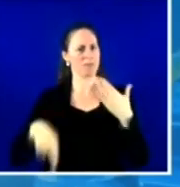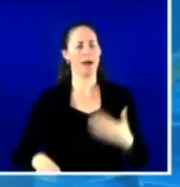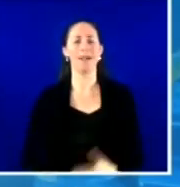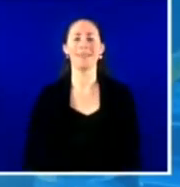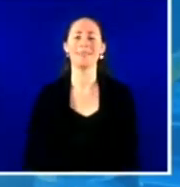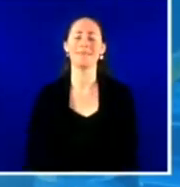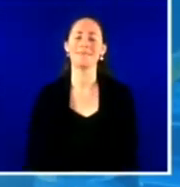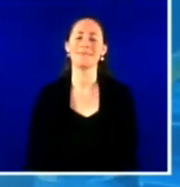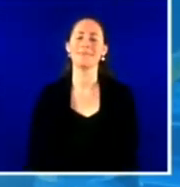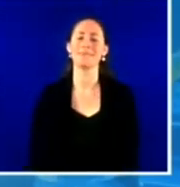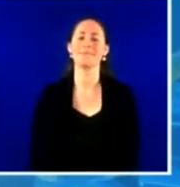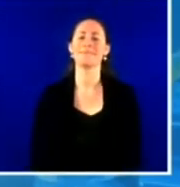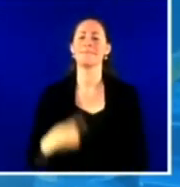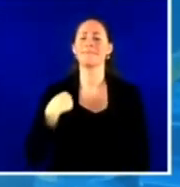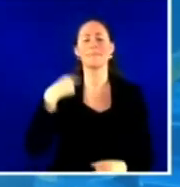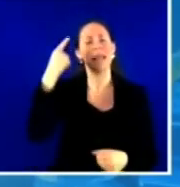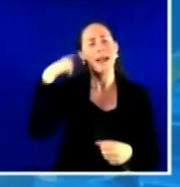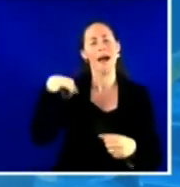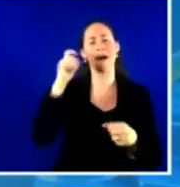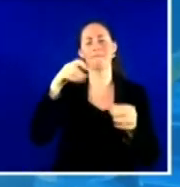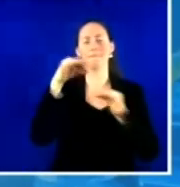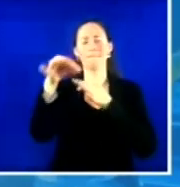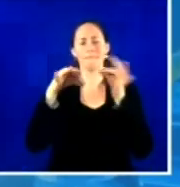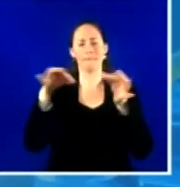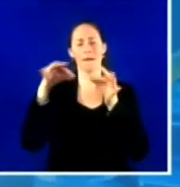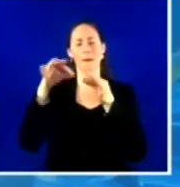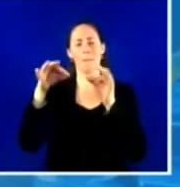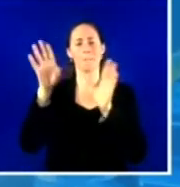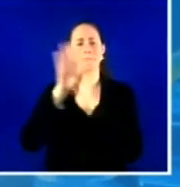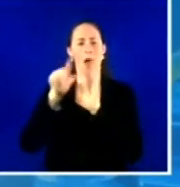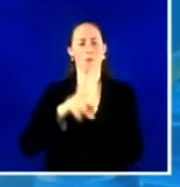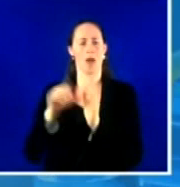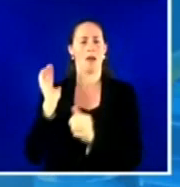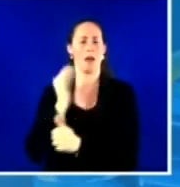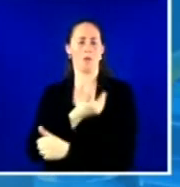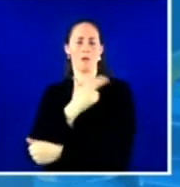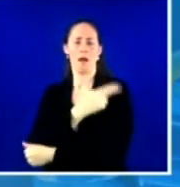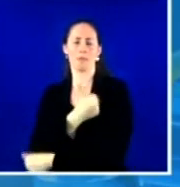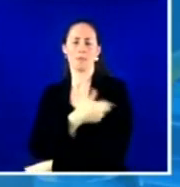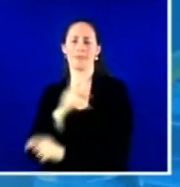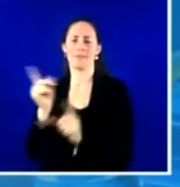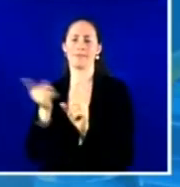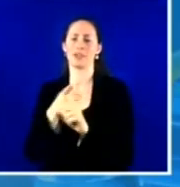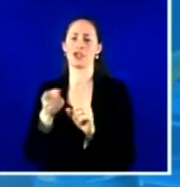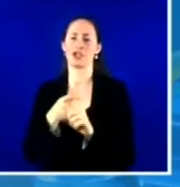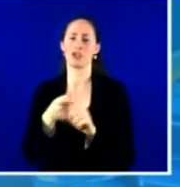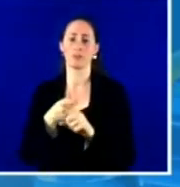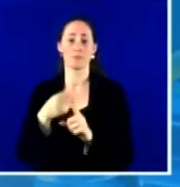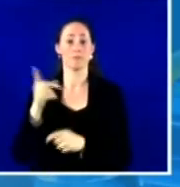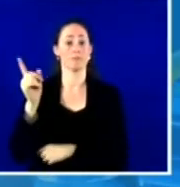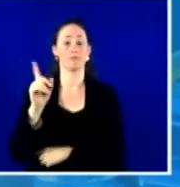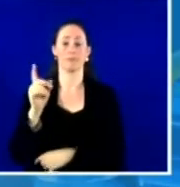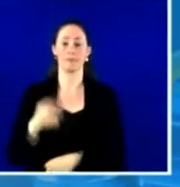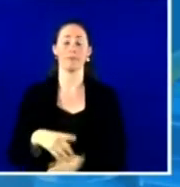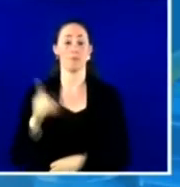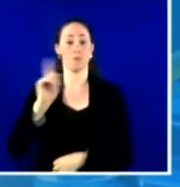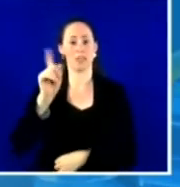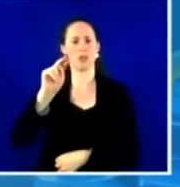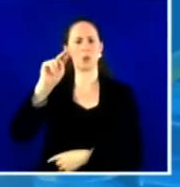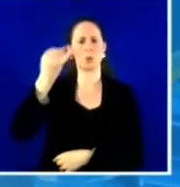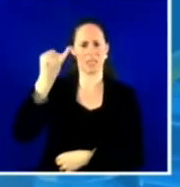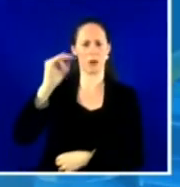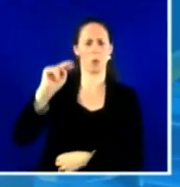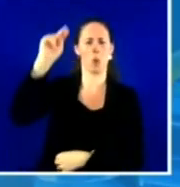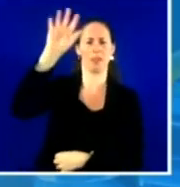Health. It is a mission-driven healthcare system in northern New Jersey dedicated to providing health equity to its entire